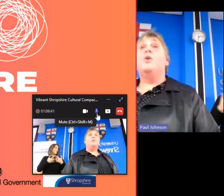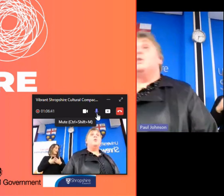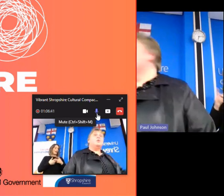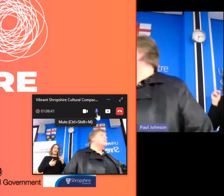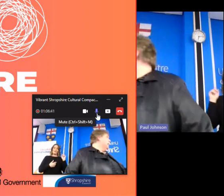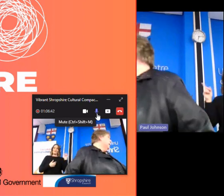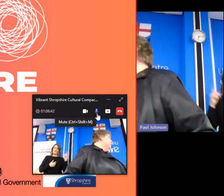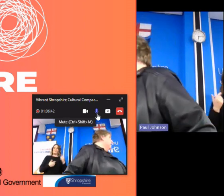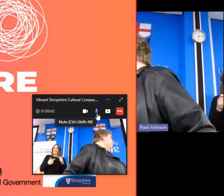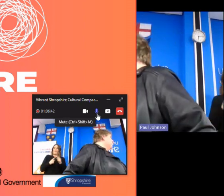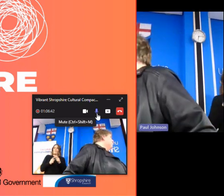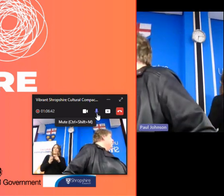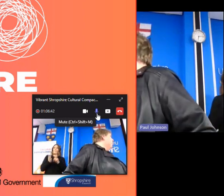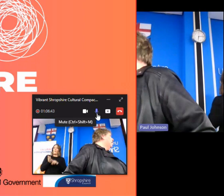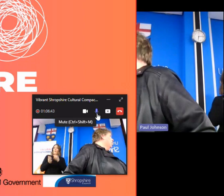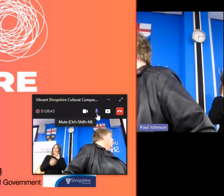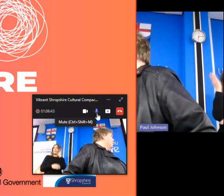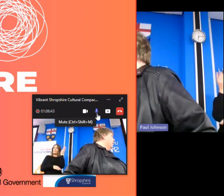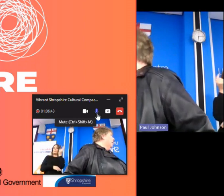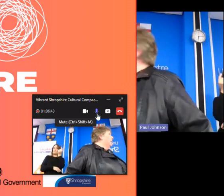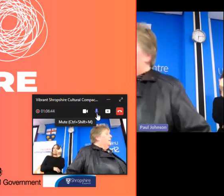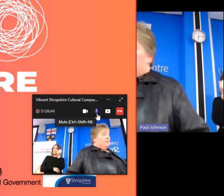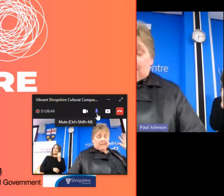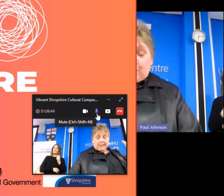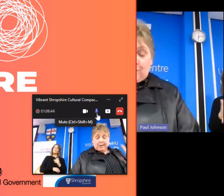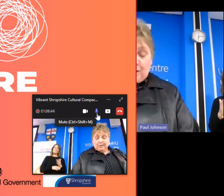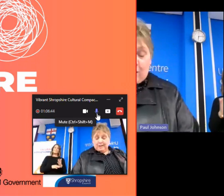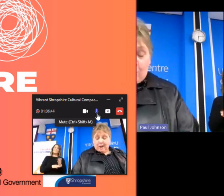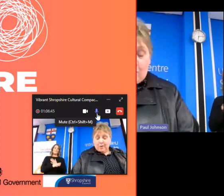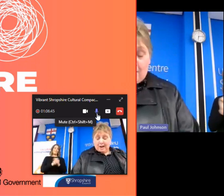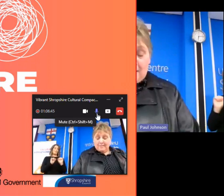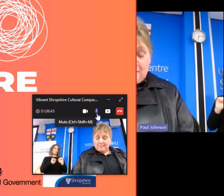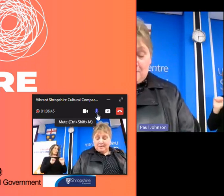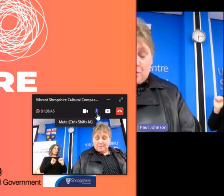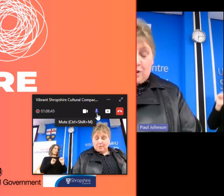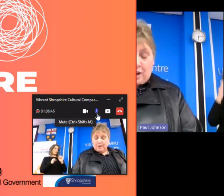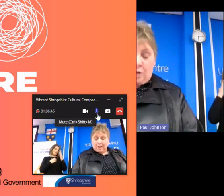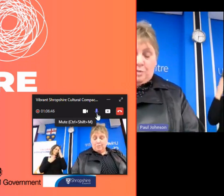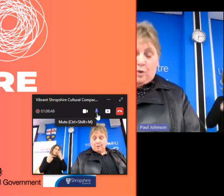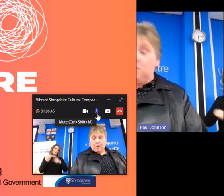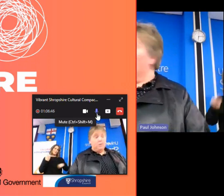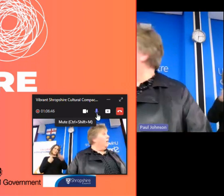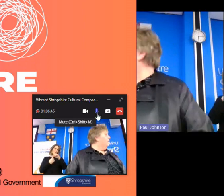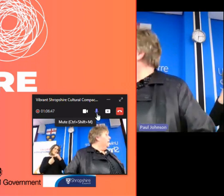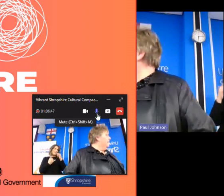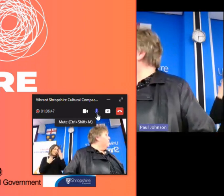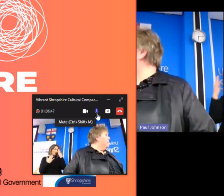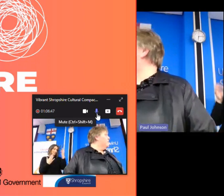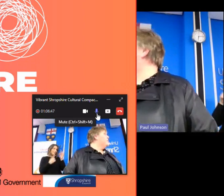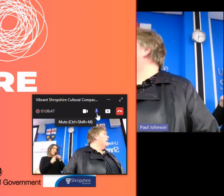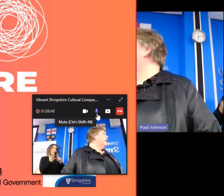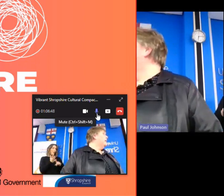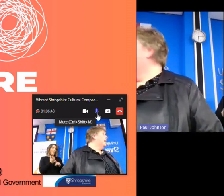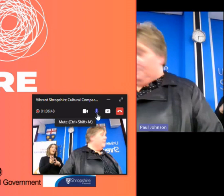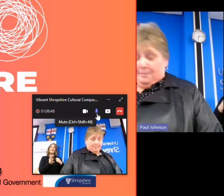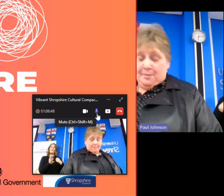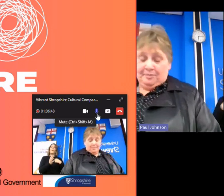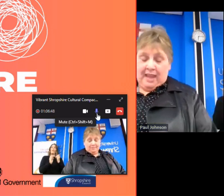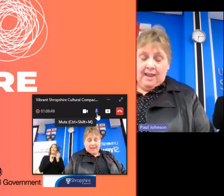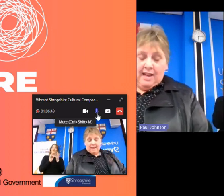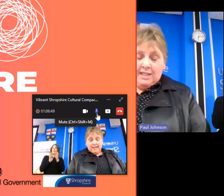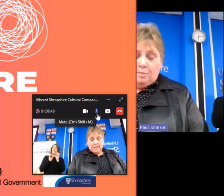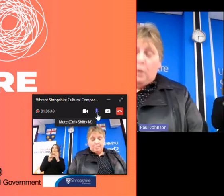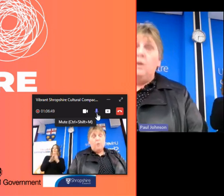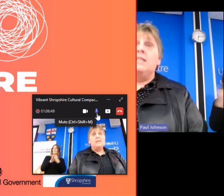i'm going to allow paul to speak in a moment but before i do because i don't know how many people know paul so i'm going to give you a bit of a bio here